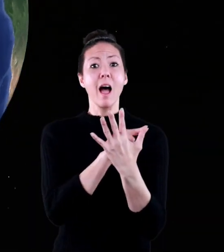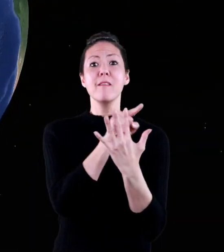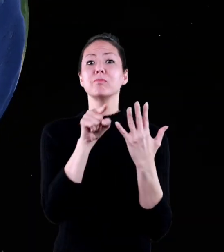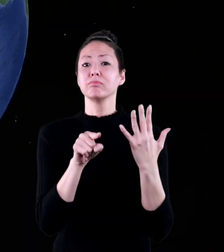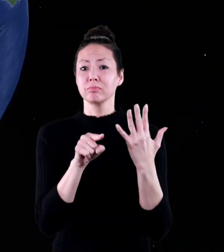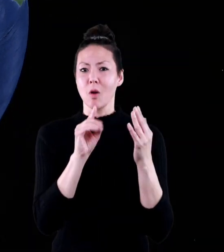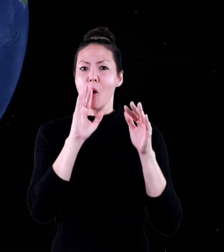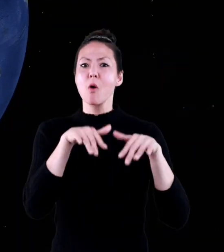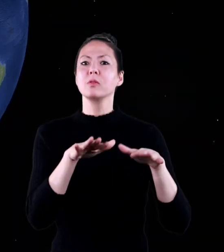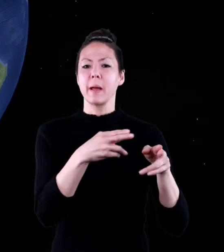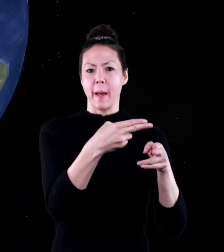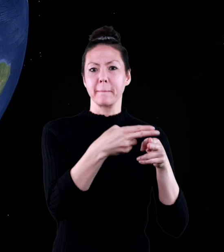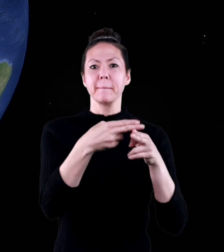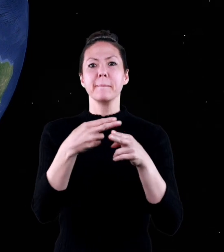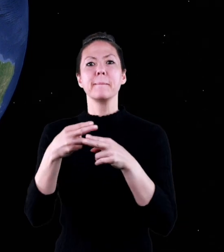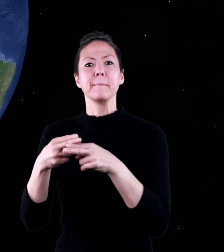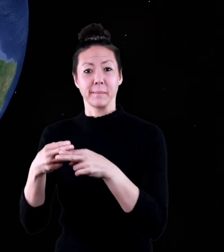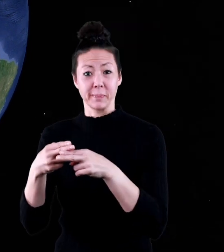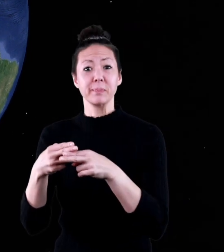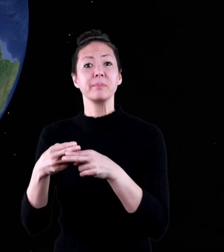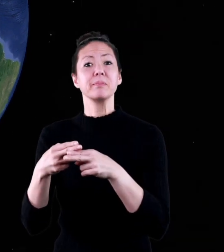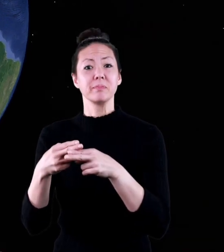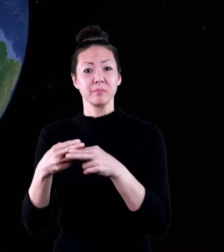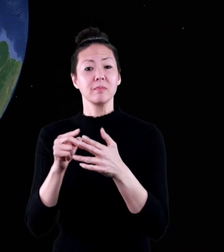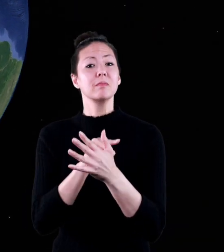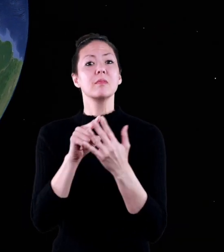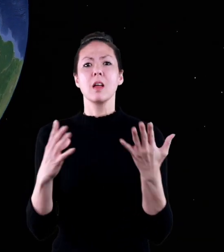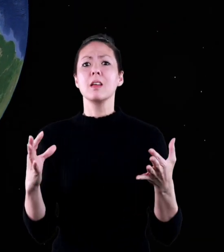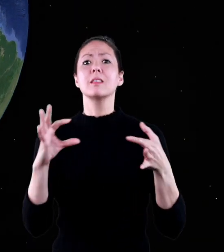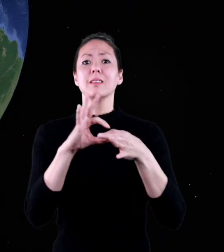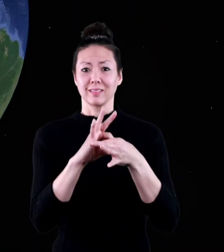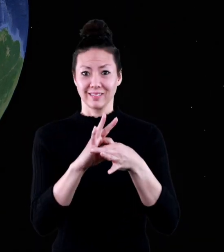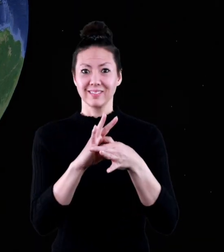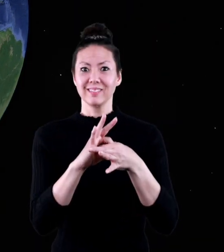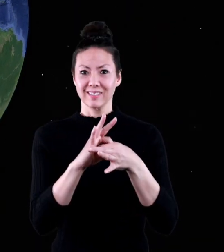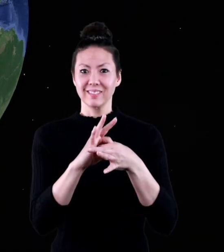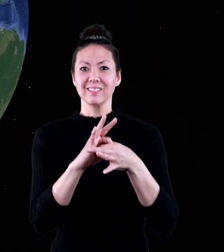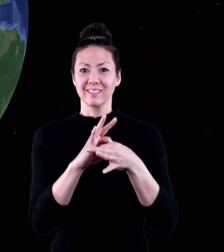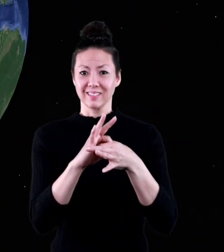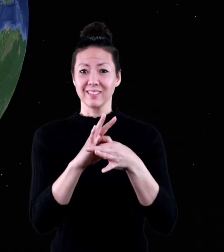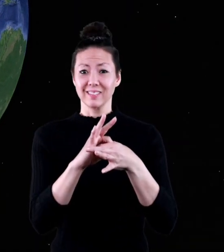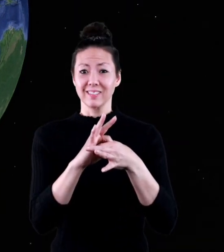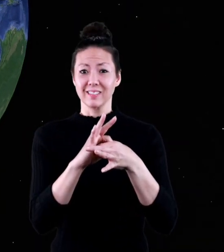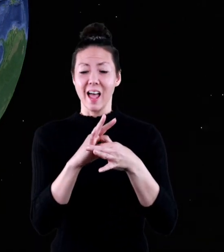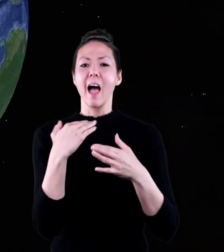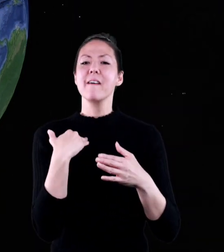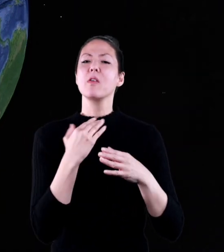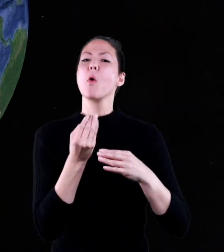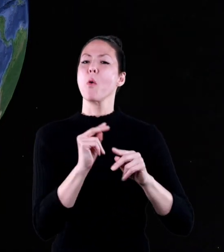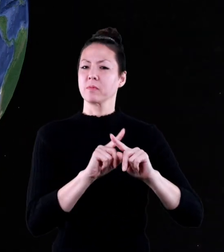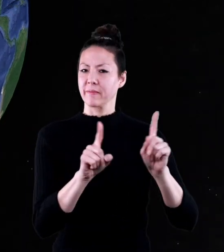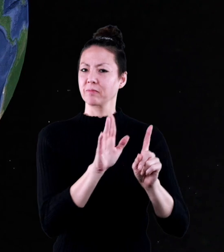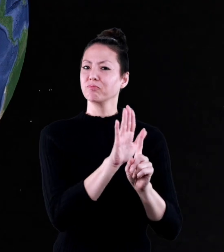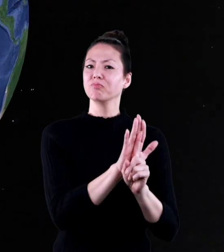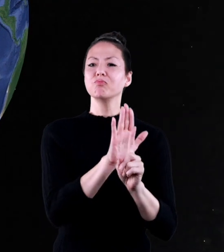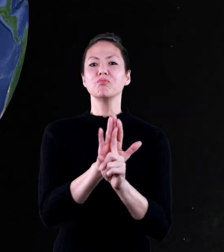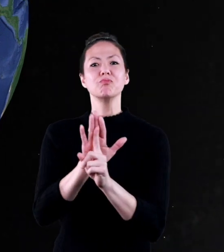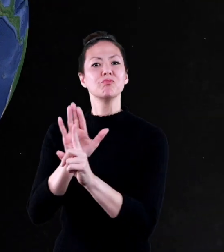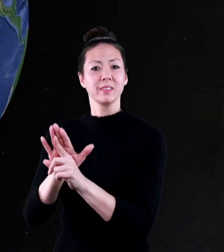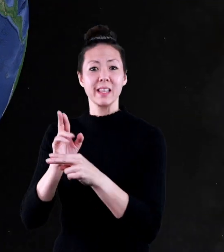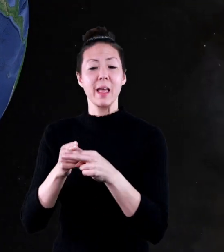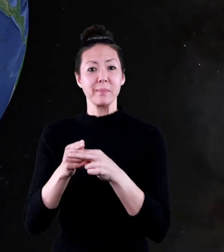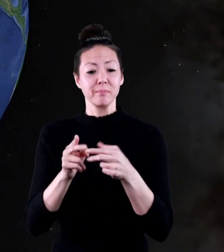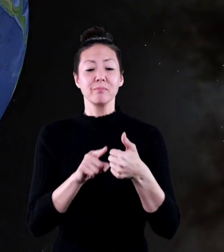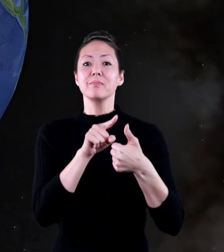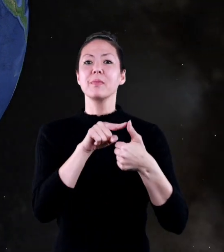There are five major oceans of the world. And although these oceans are all connected, they each have a different name.